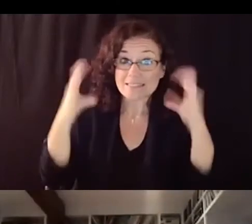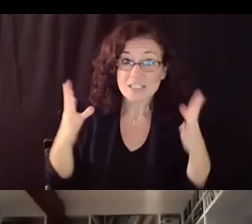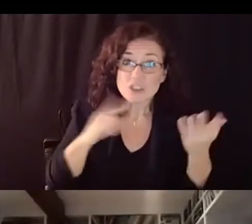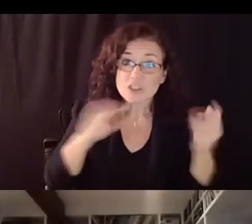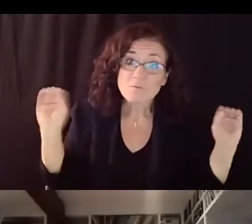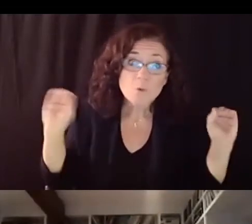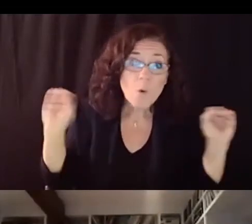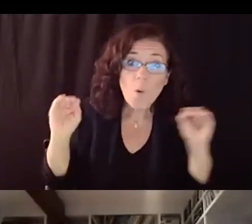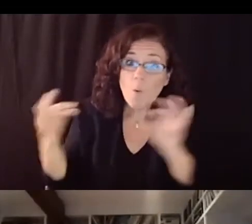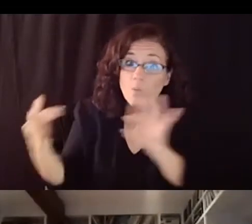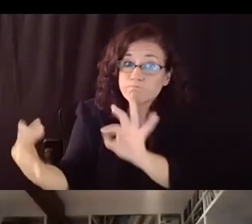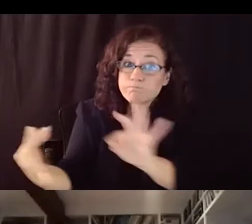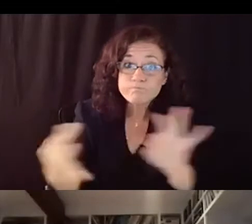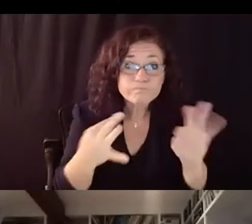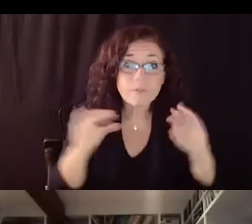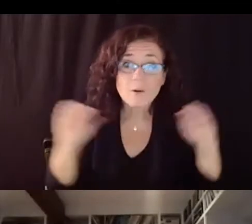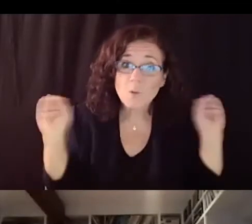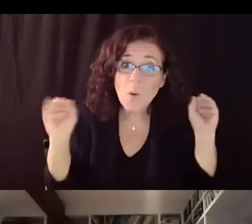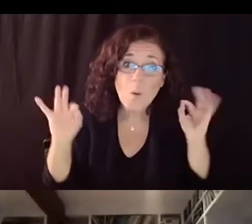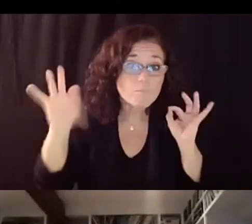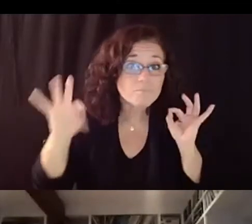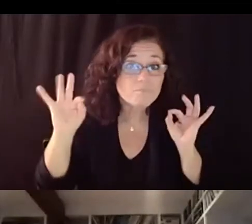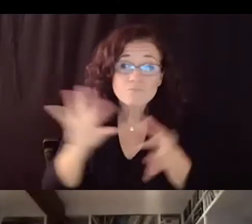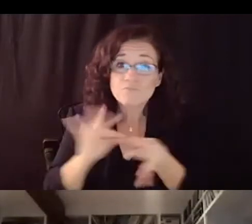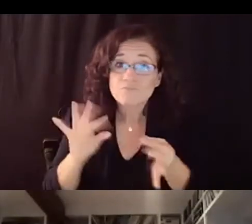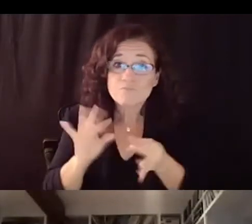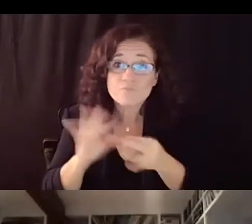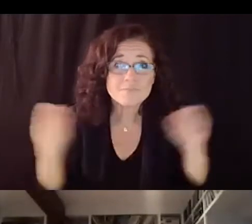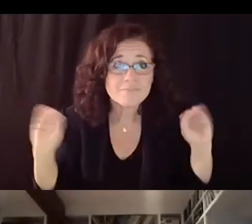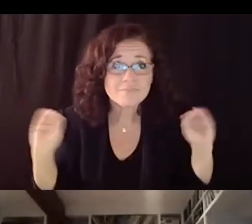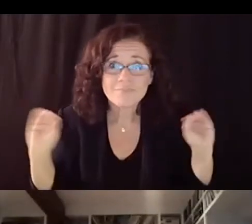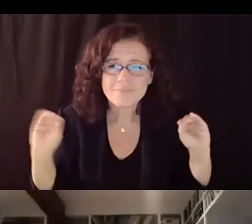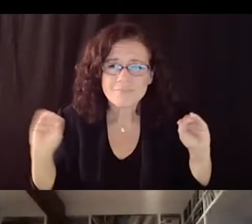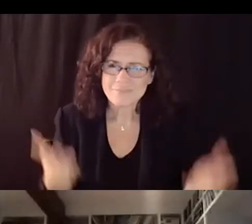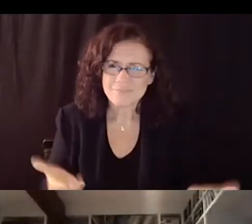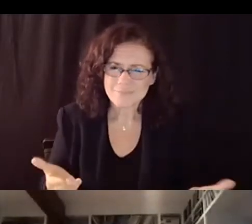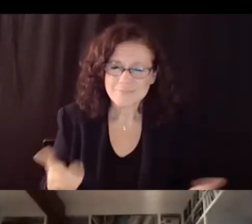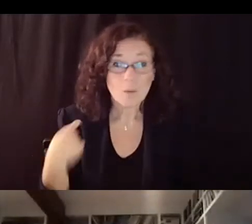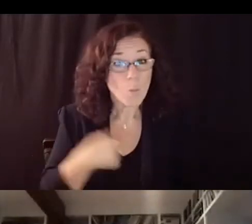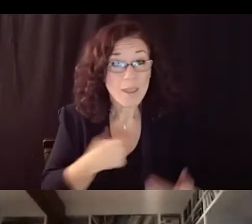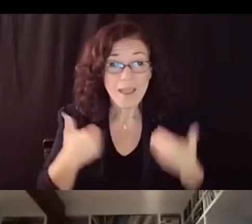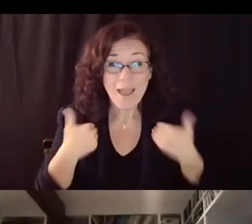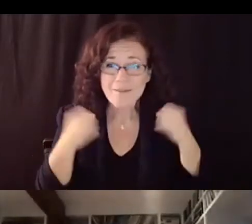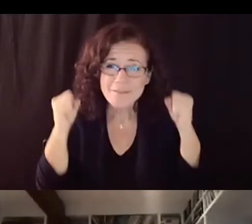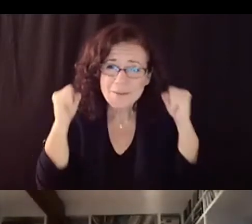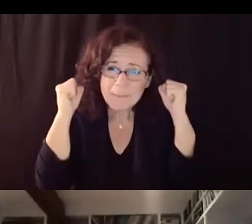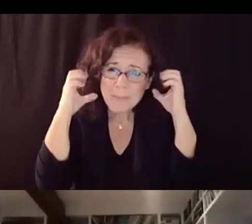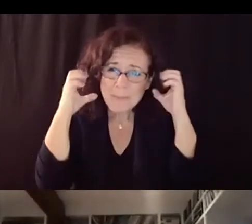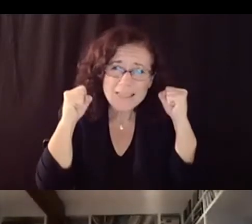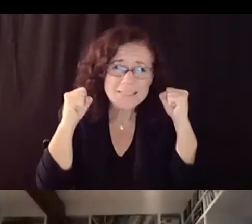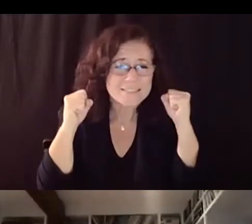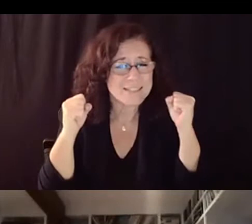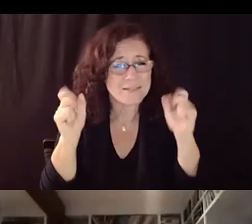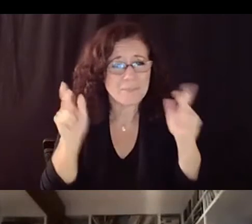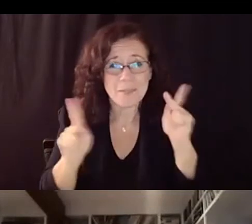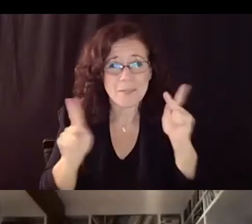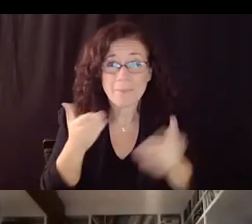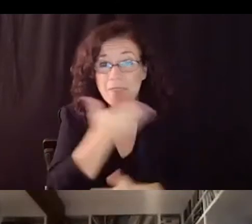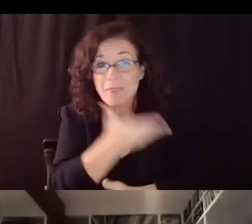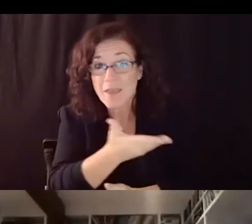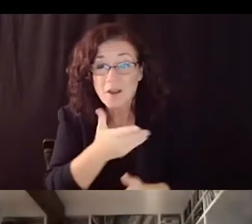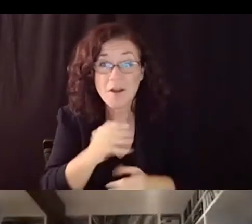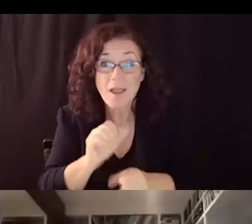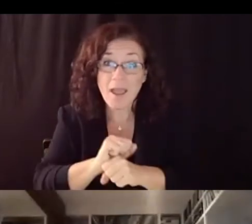discussion we have amazing frontline workers at cottage hospital working on this covid